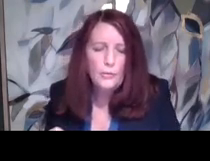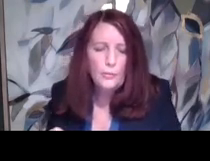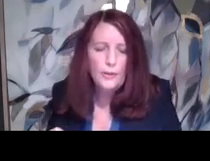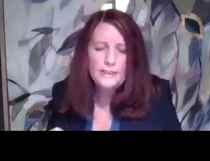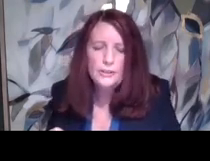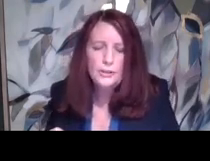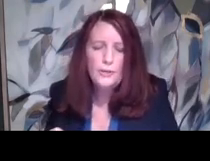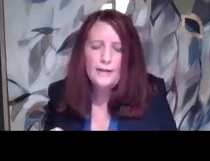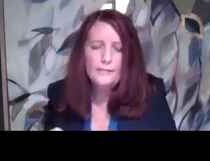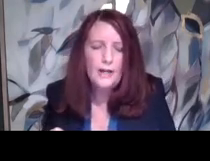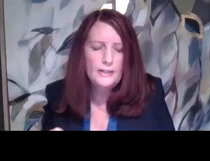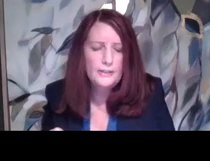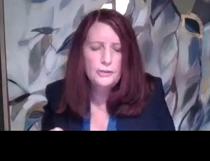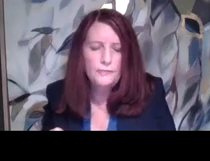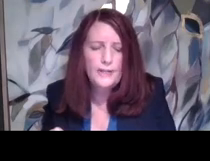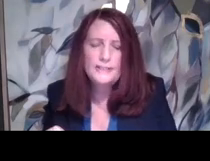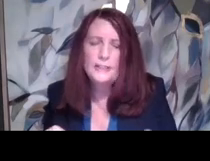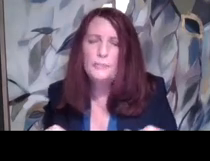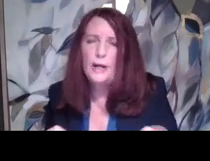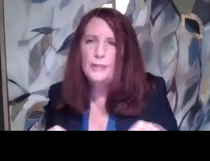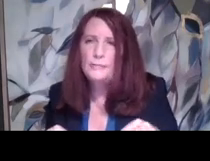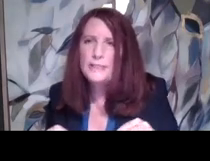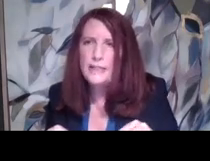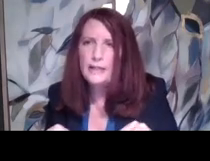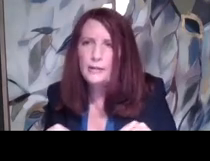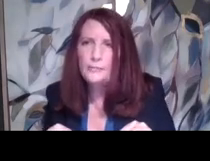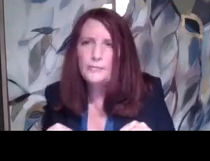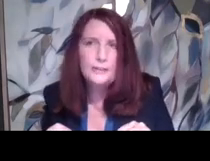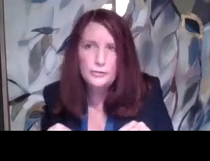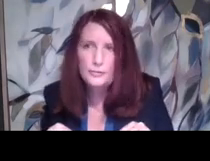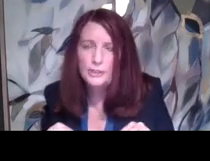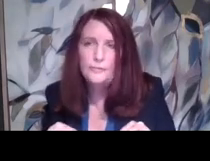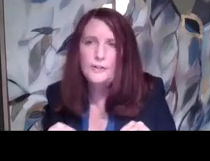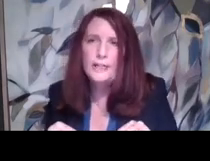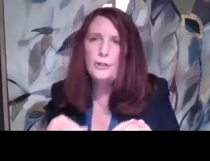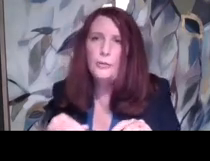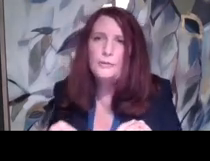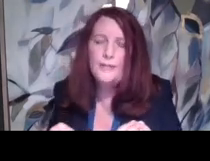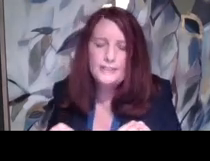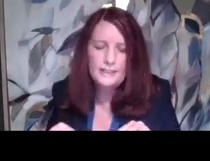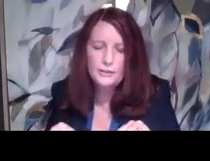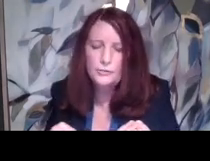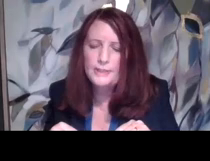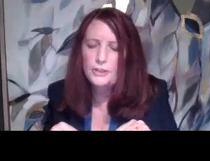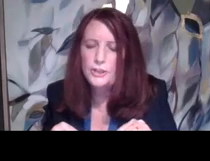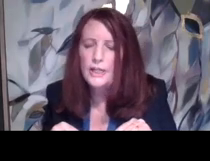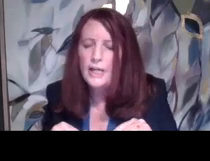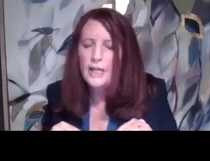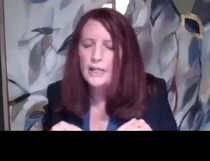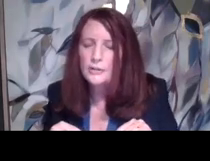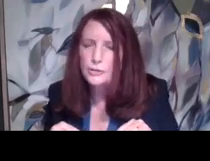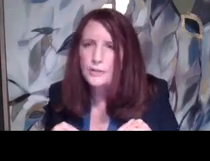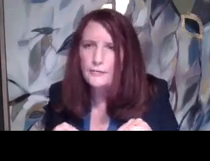What, what did you have, did you face any problems, like, did you feel like you faced any discrimination